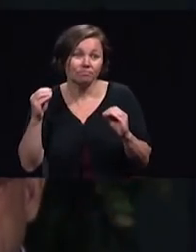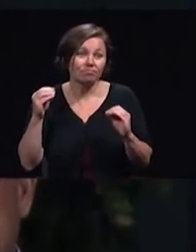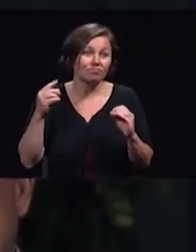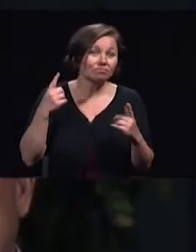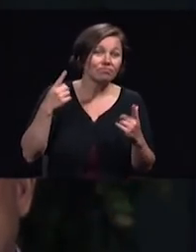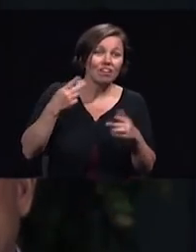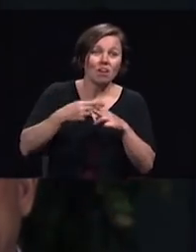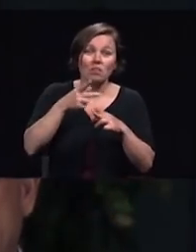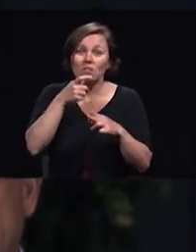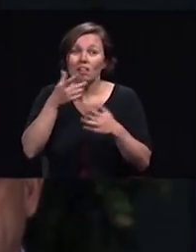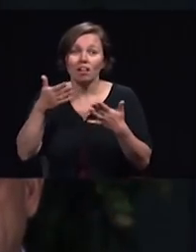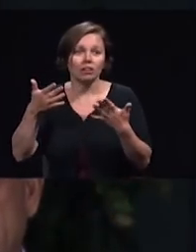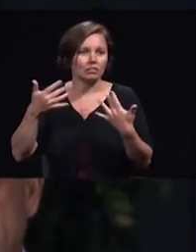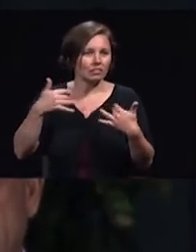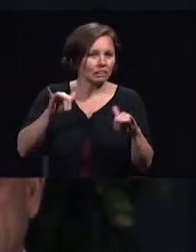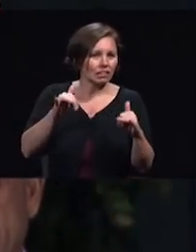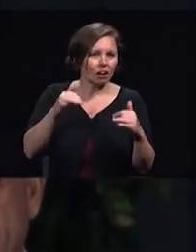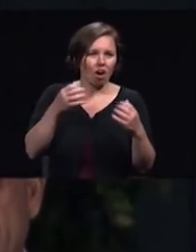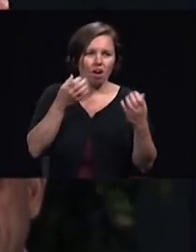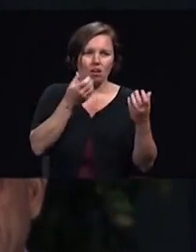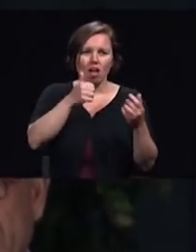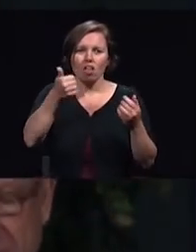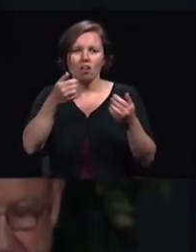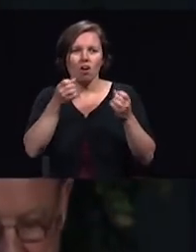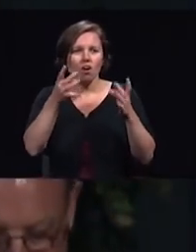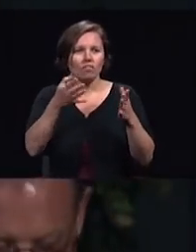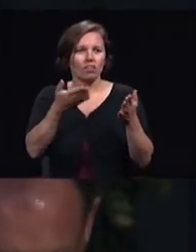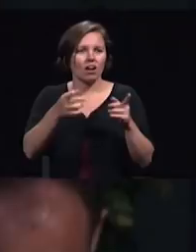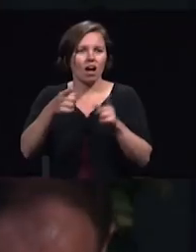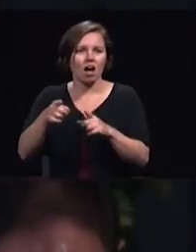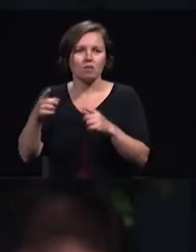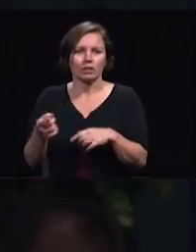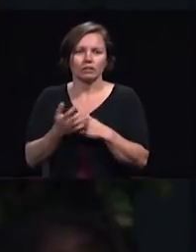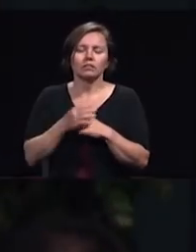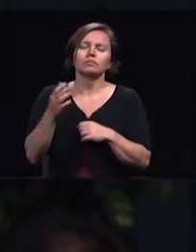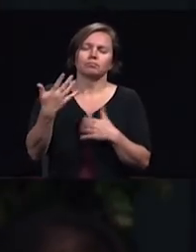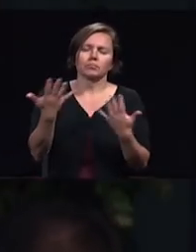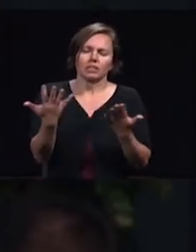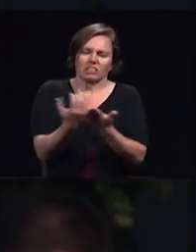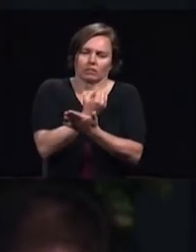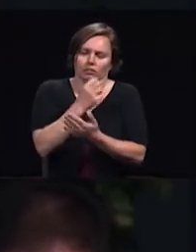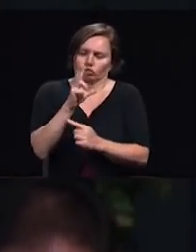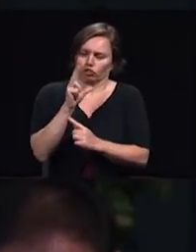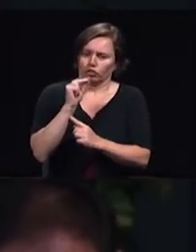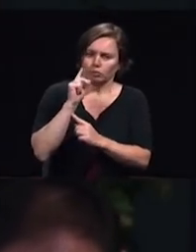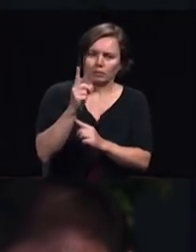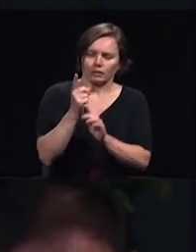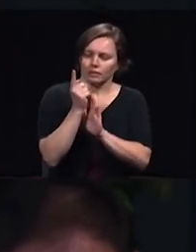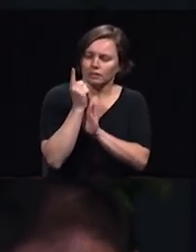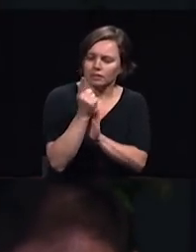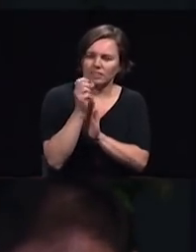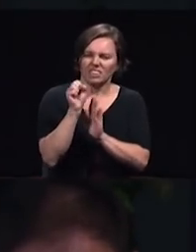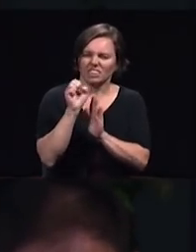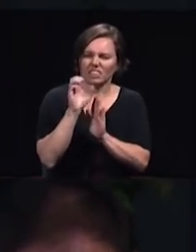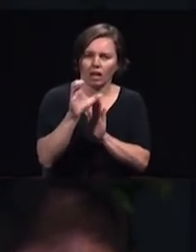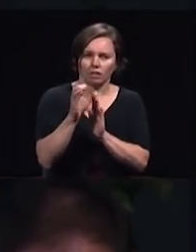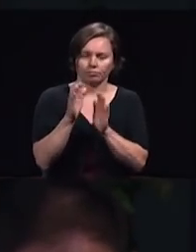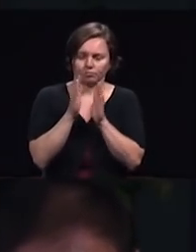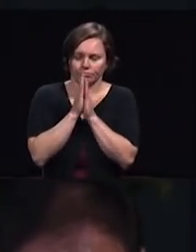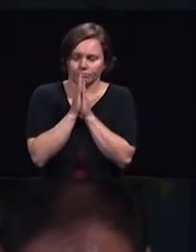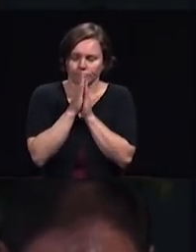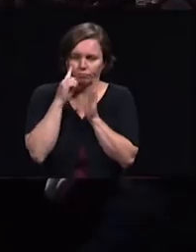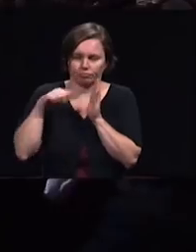Let's take 30 seconds. Let's silently for the people of these cities and others.